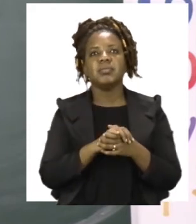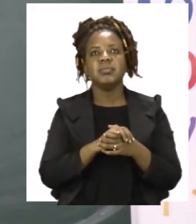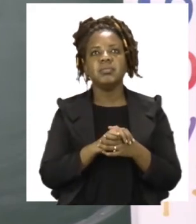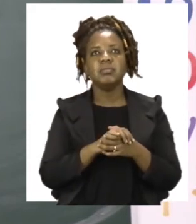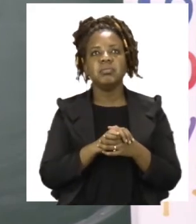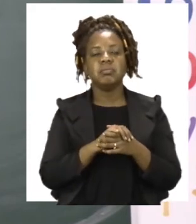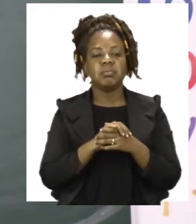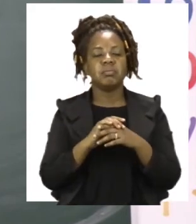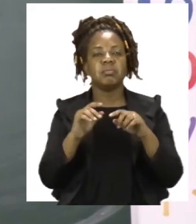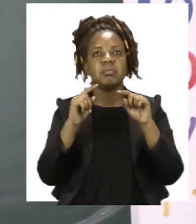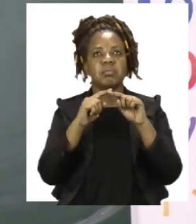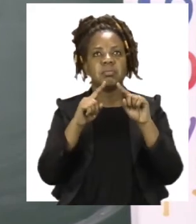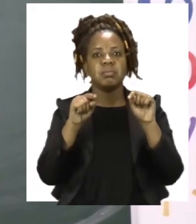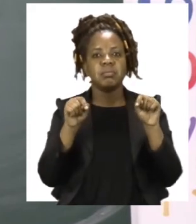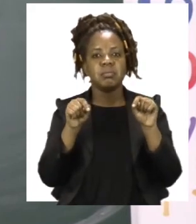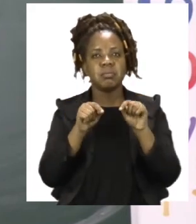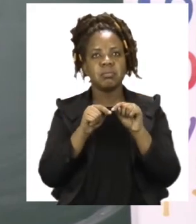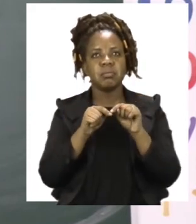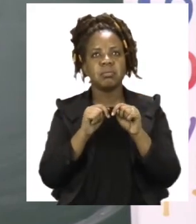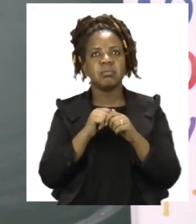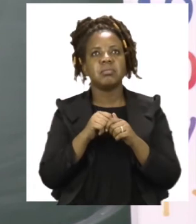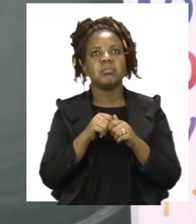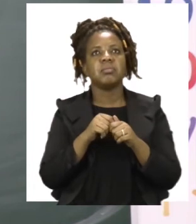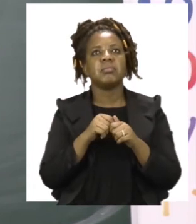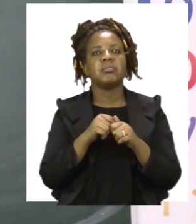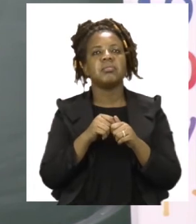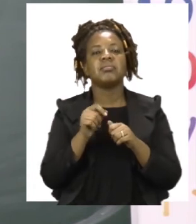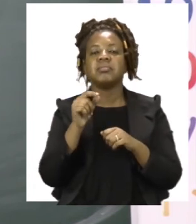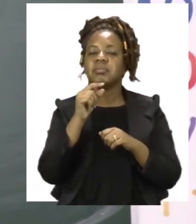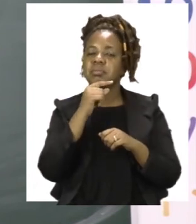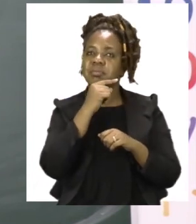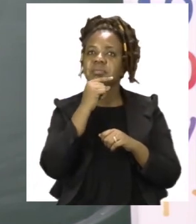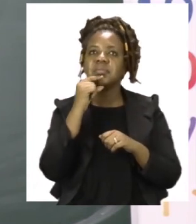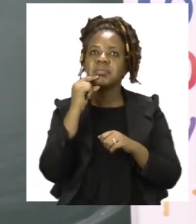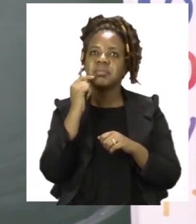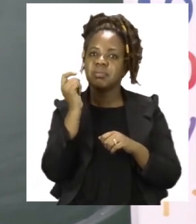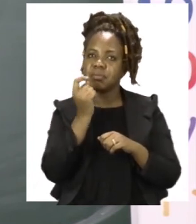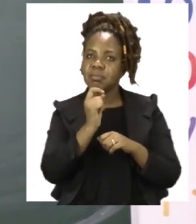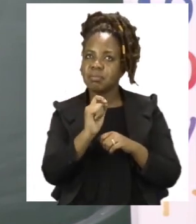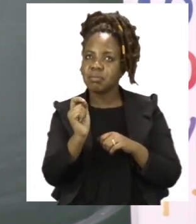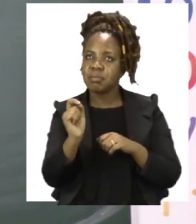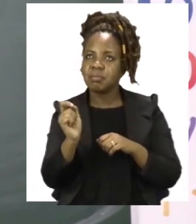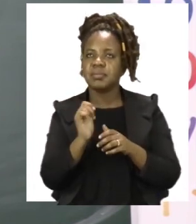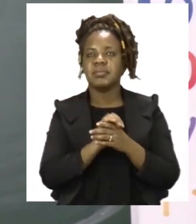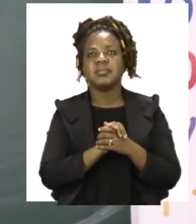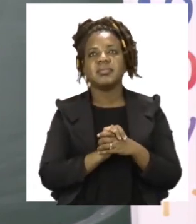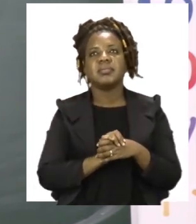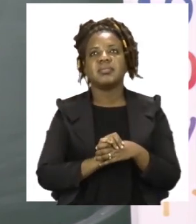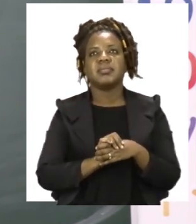square. It is also asking you to write the name of the square.